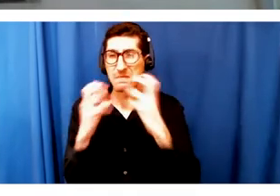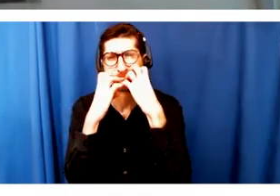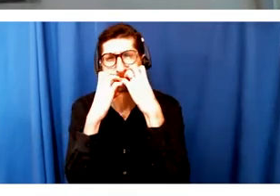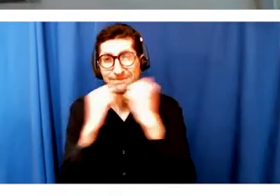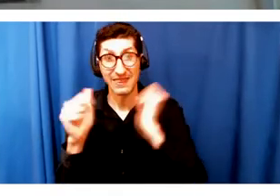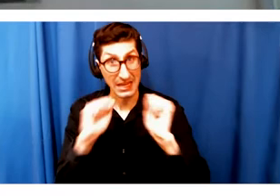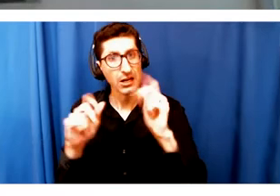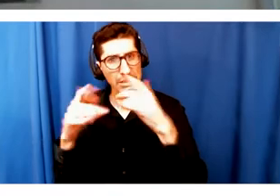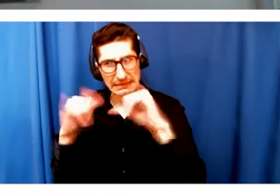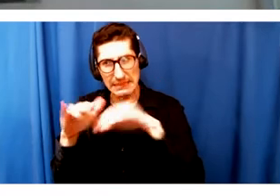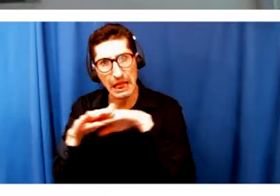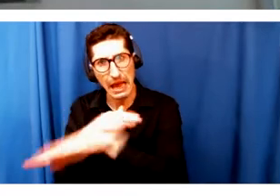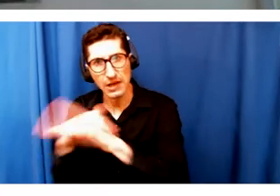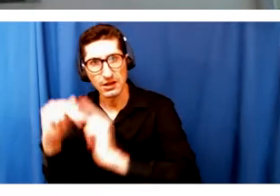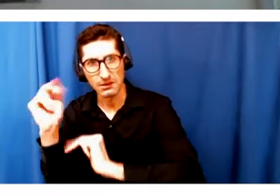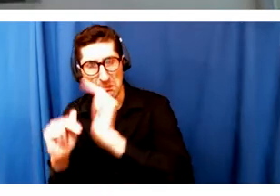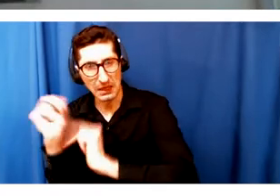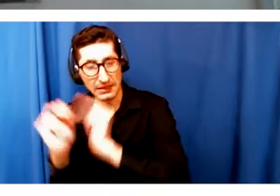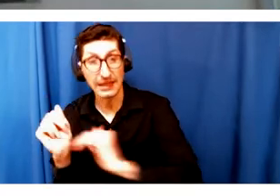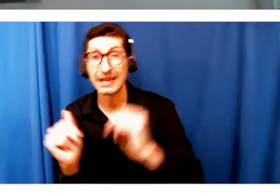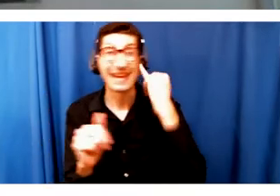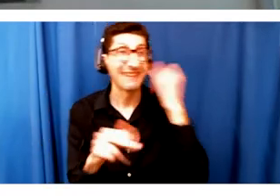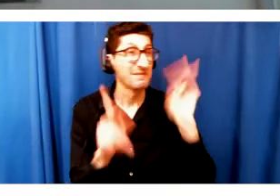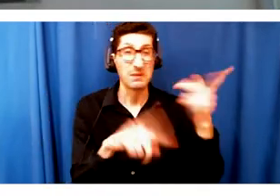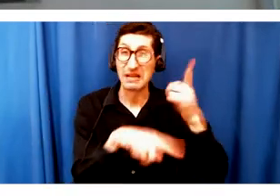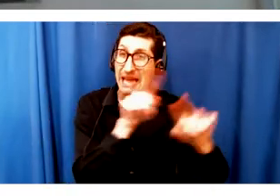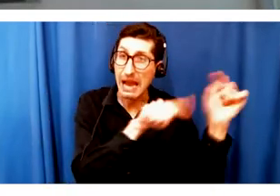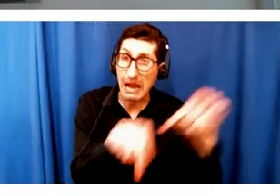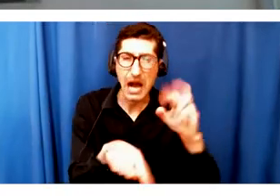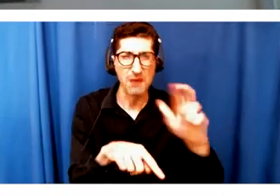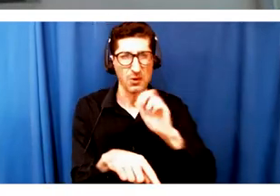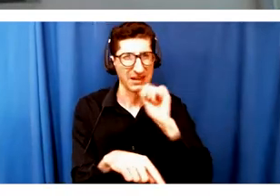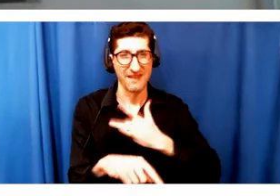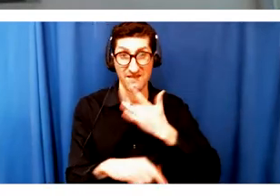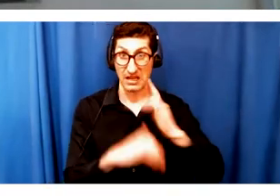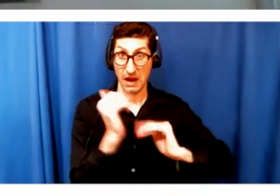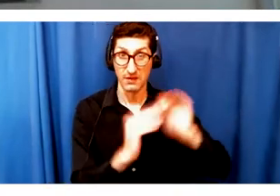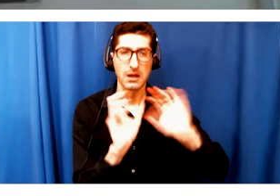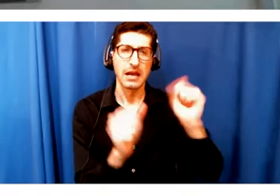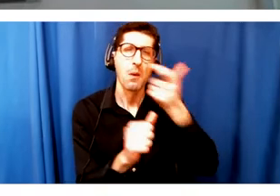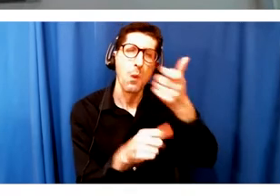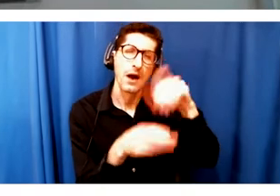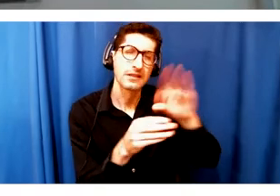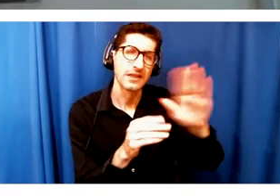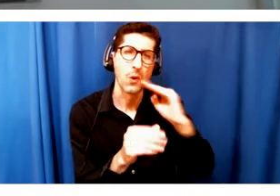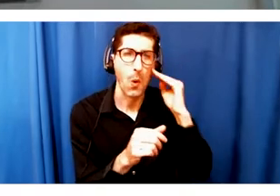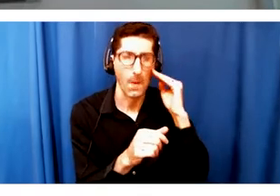that can't come or don't feel comfortable coming, they can watch it from their living rooms. So all of those things